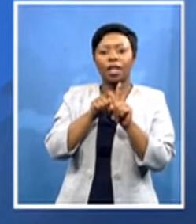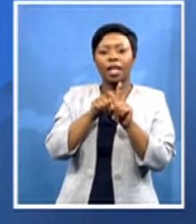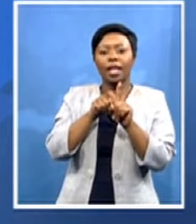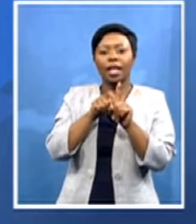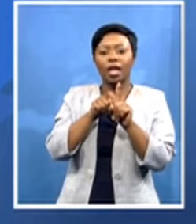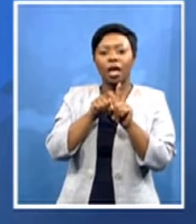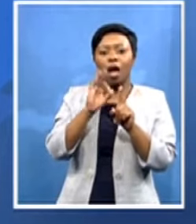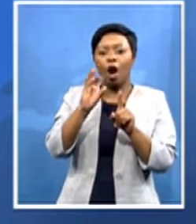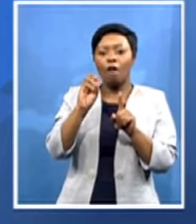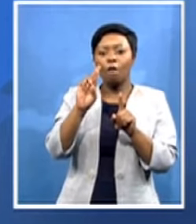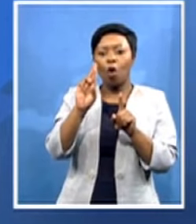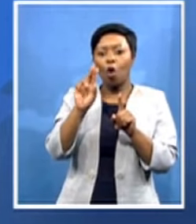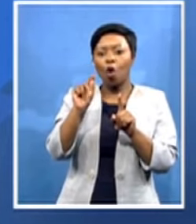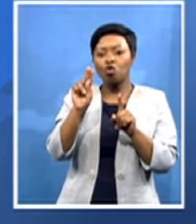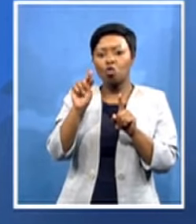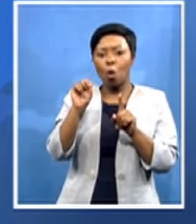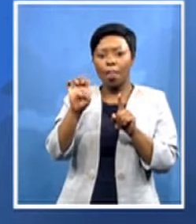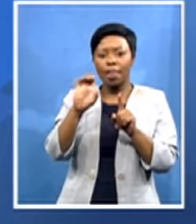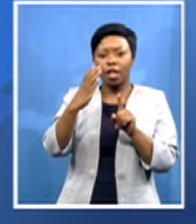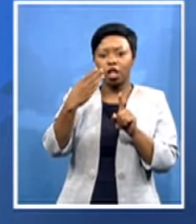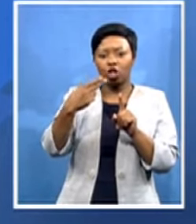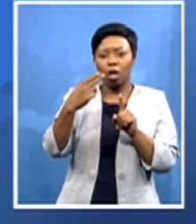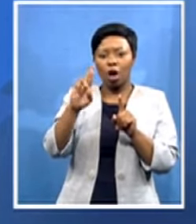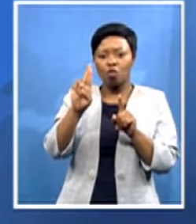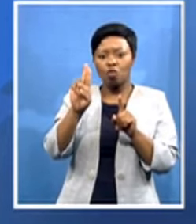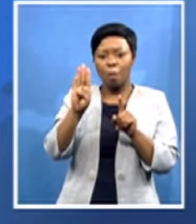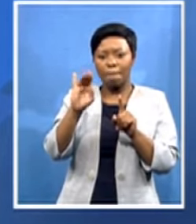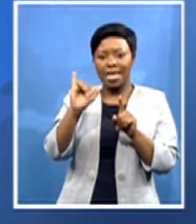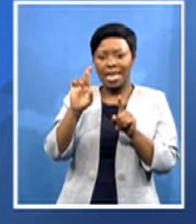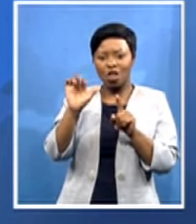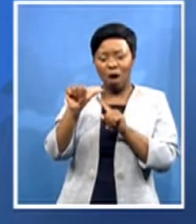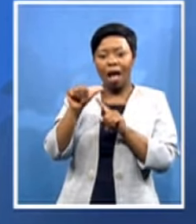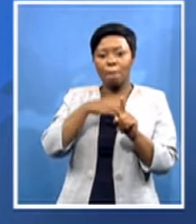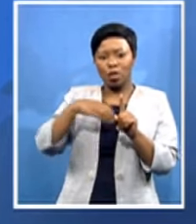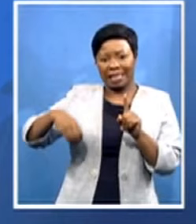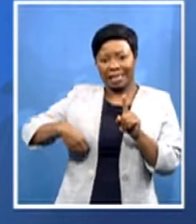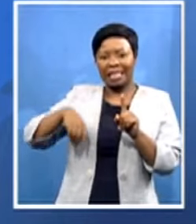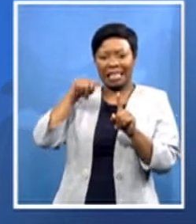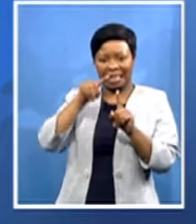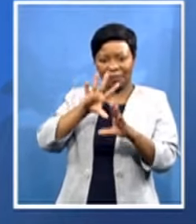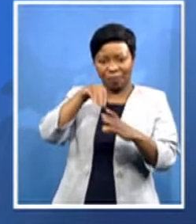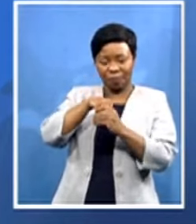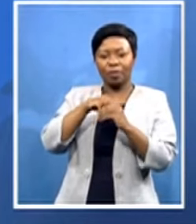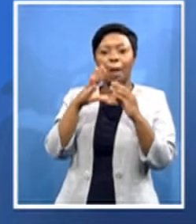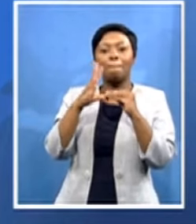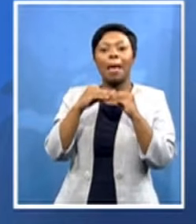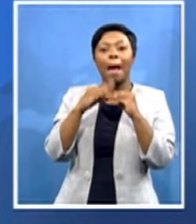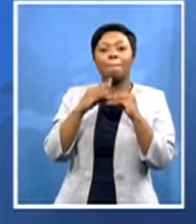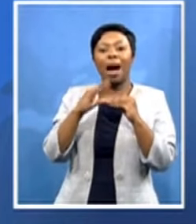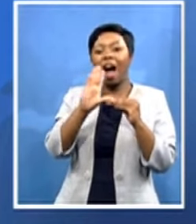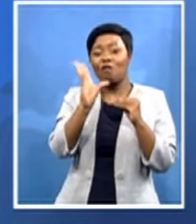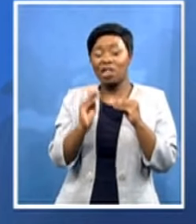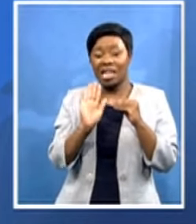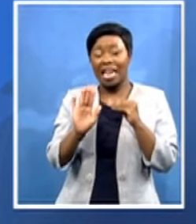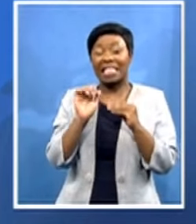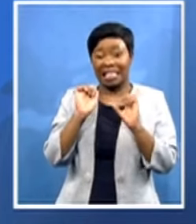-experienced pan-african member and indeed in his own right a